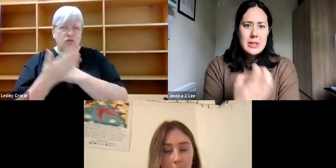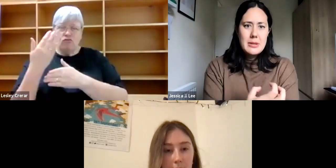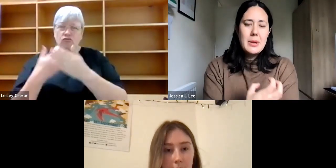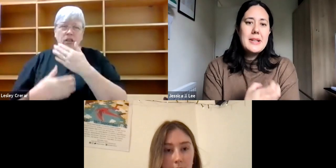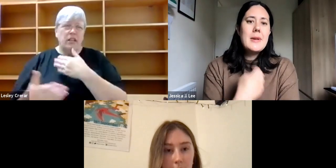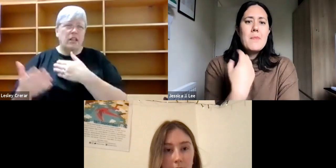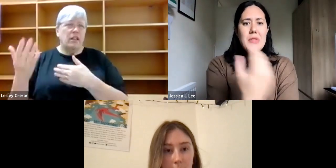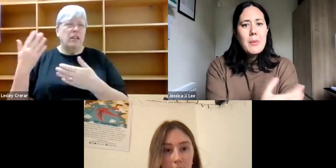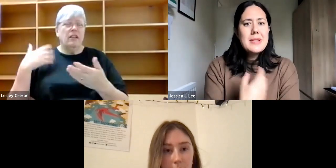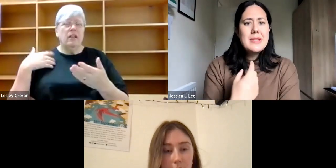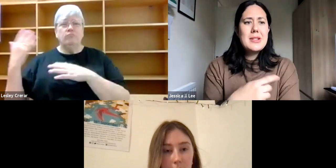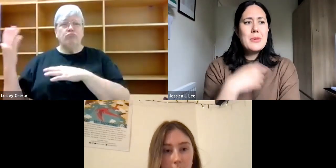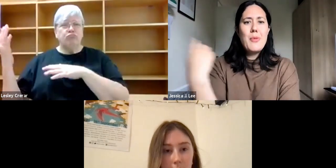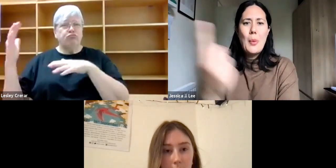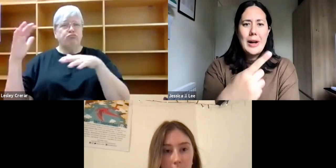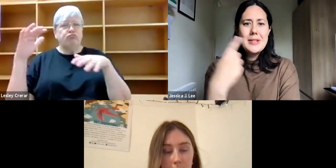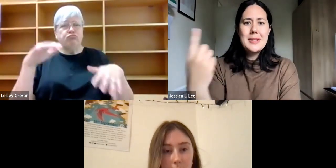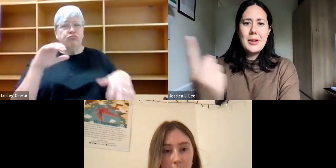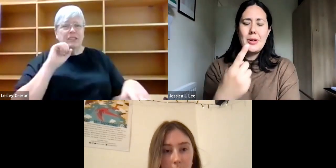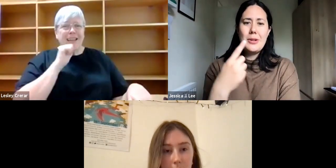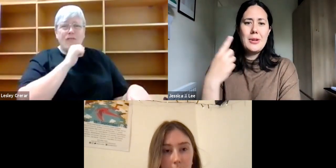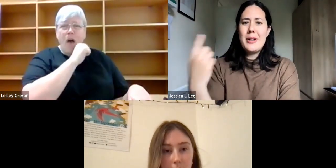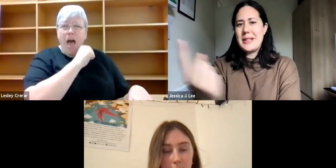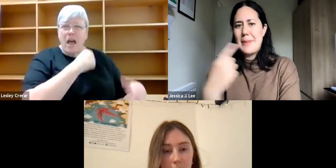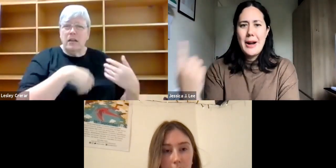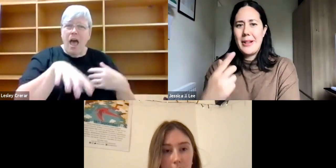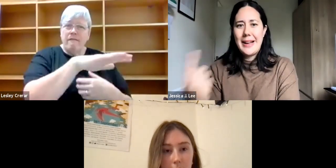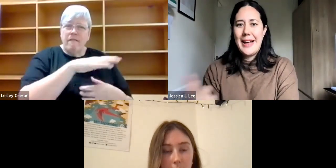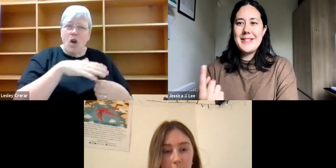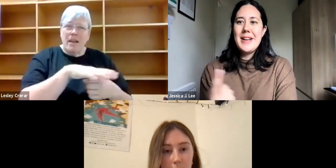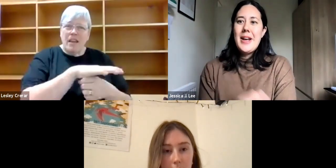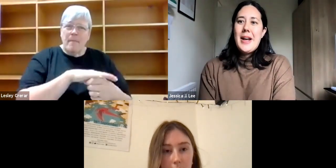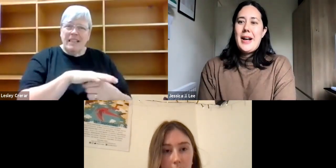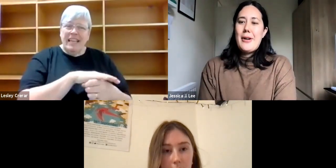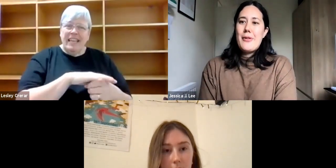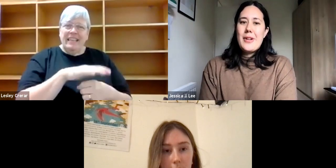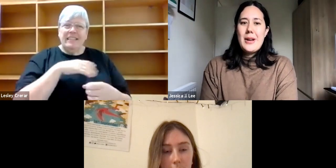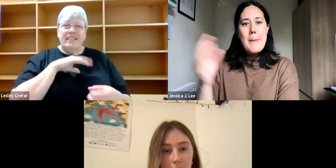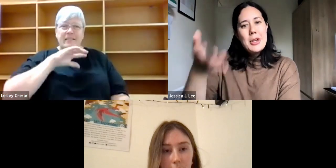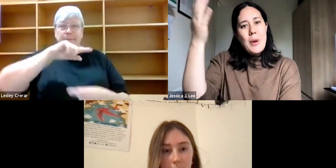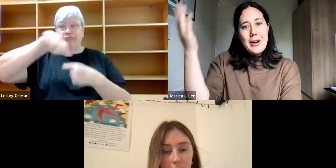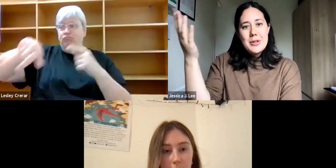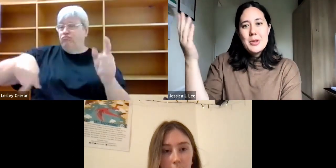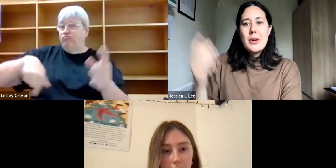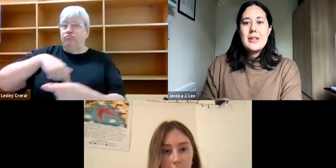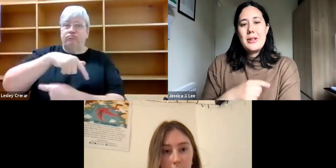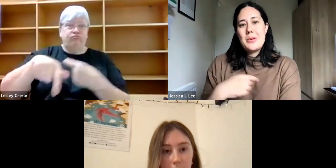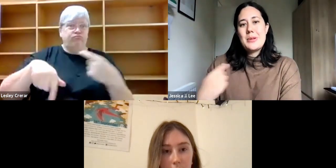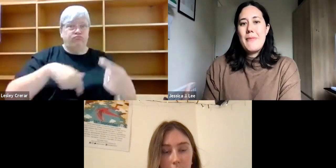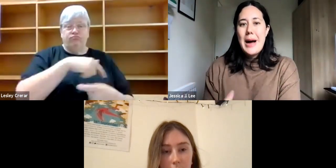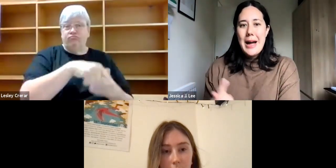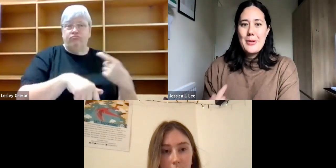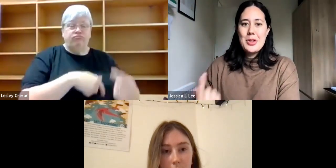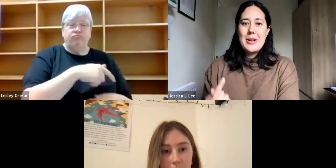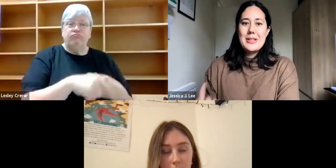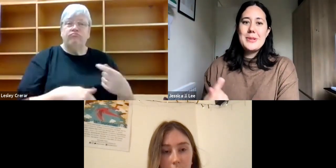environment and place. That was the sort of one circle on a spiral, I guess, of a much wider story. So there